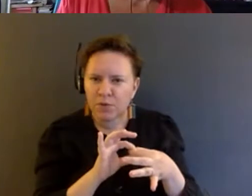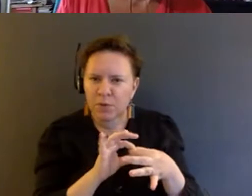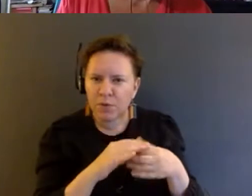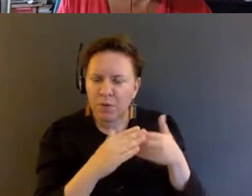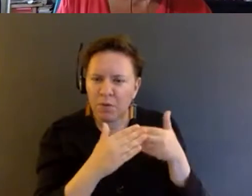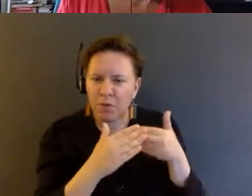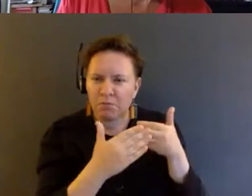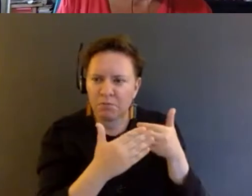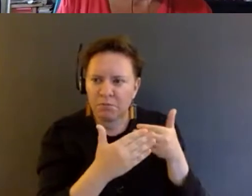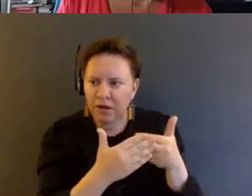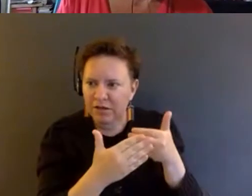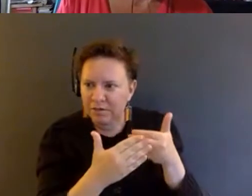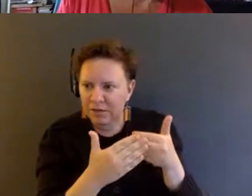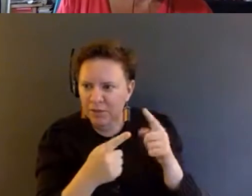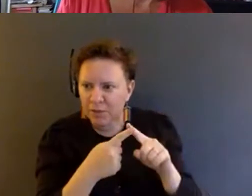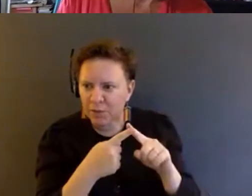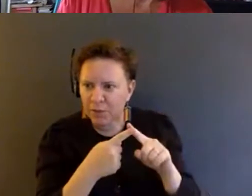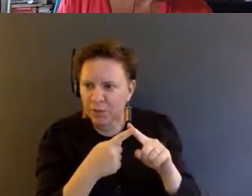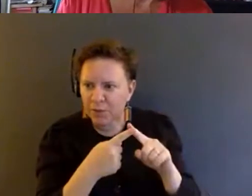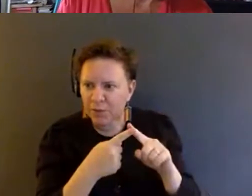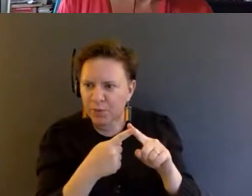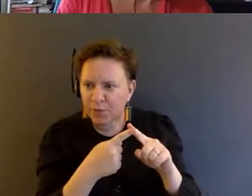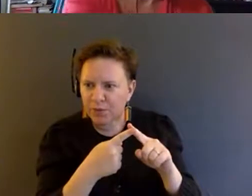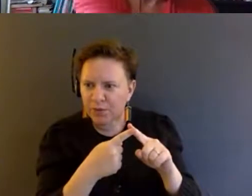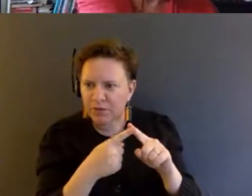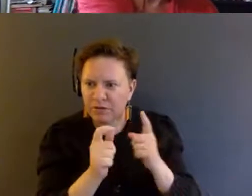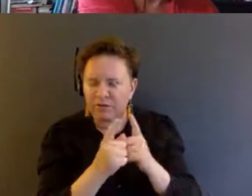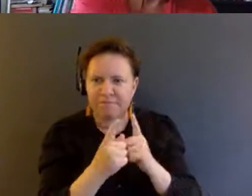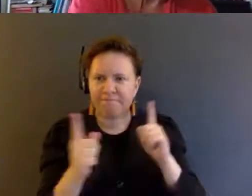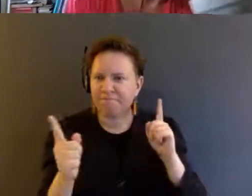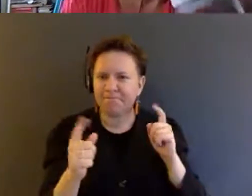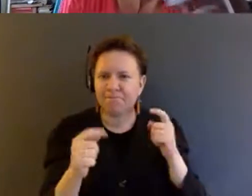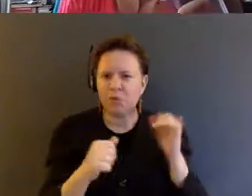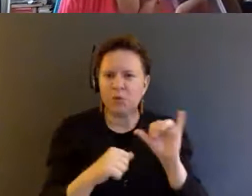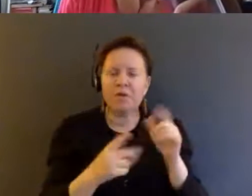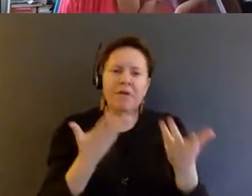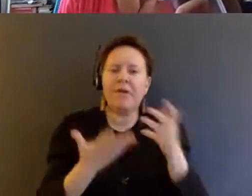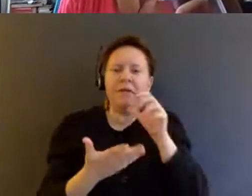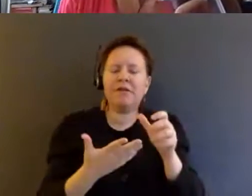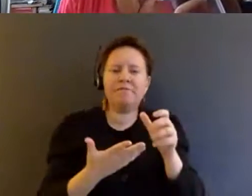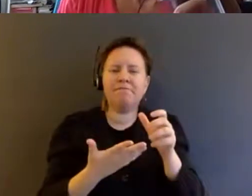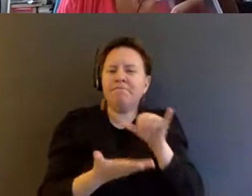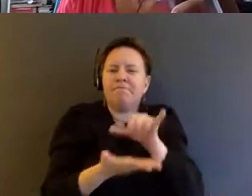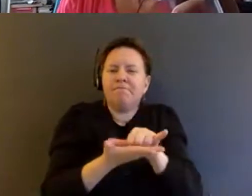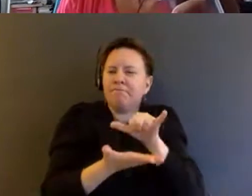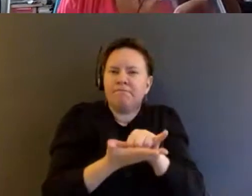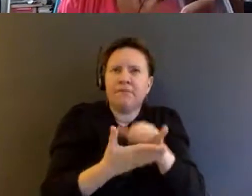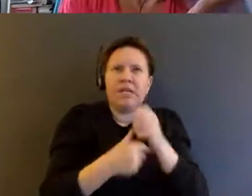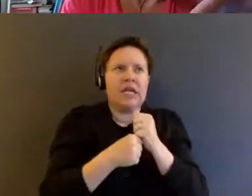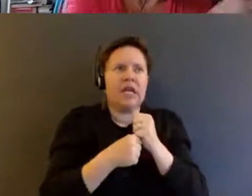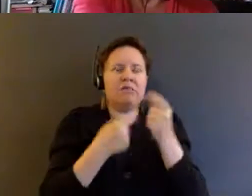And I mean, I just think the inability to get public,